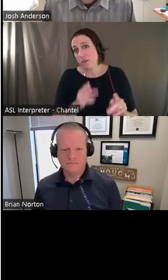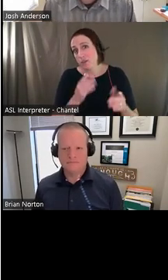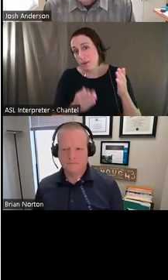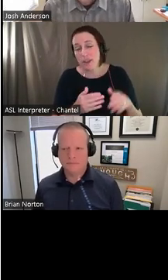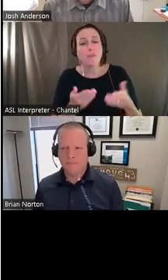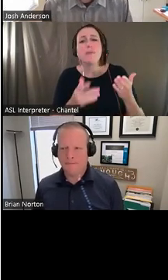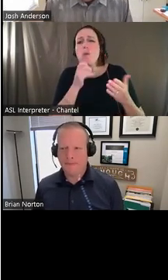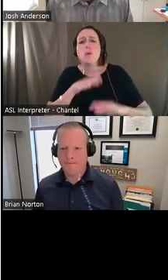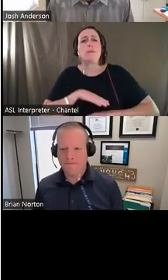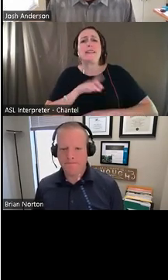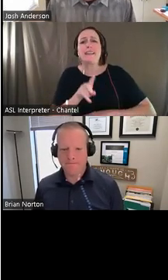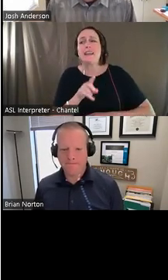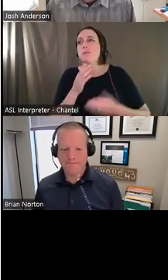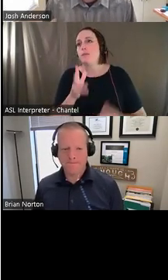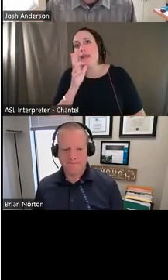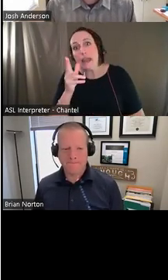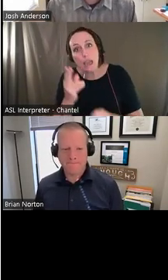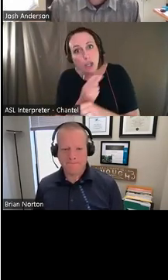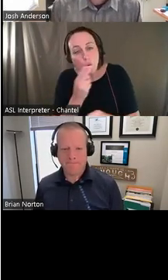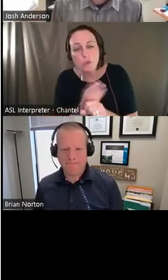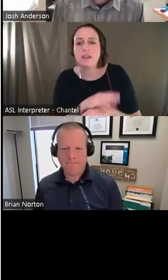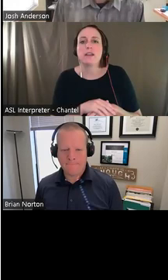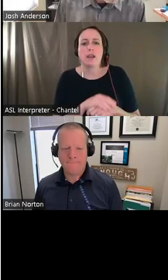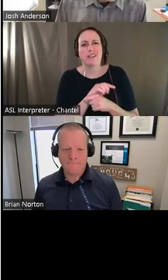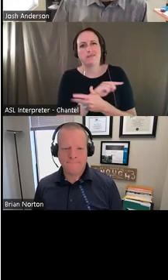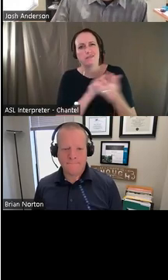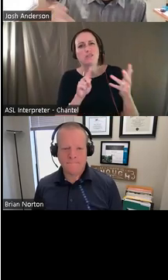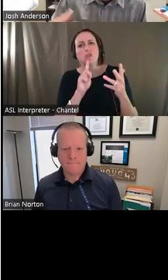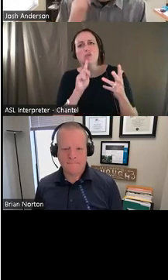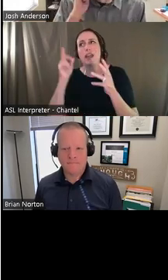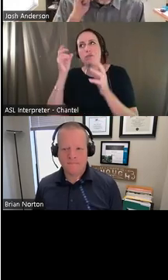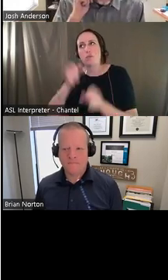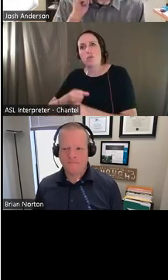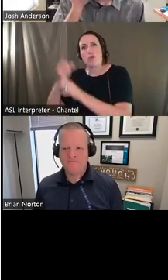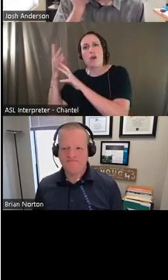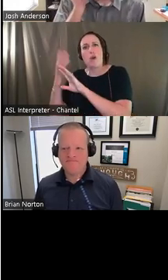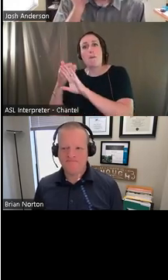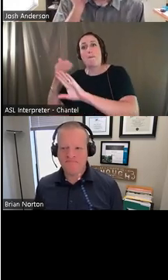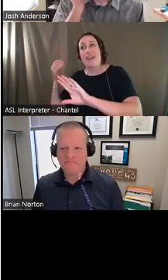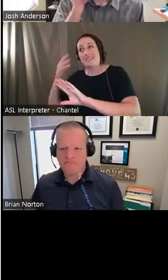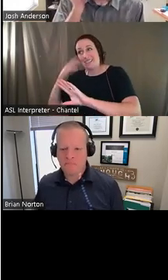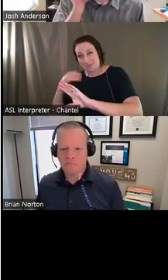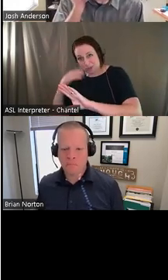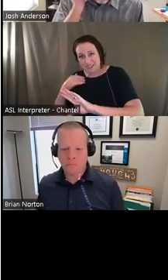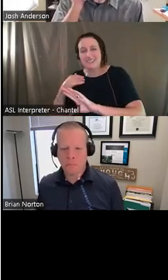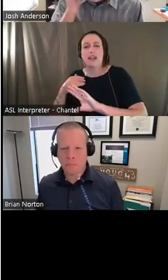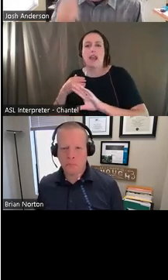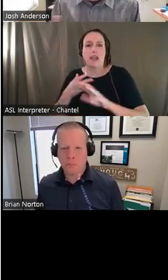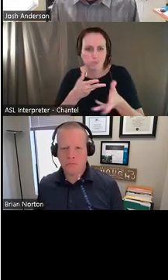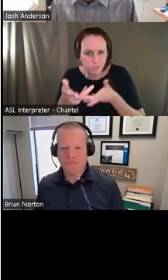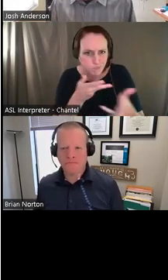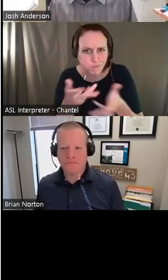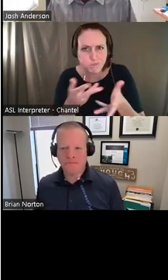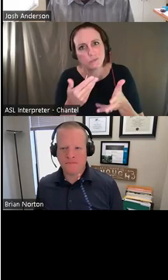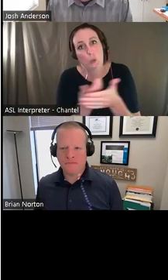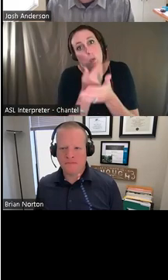something that they hate using and eventually abandoned and don't use anyway. So as you're gathering that information, I always say you can be the smartest person in the world, but